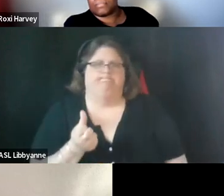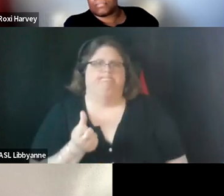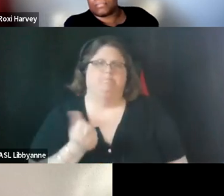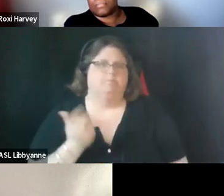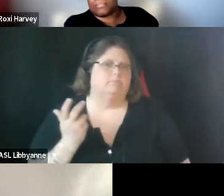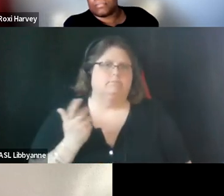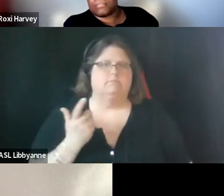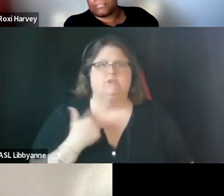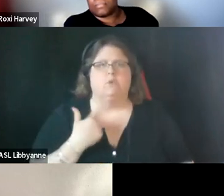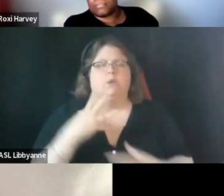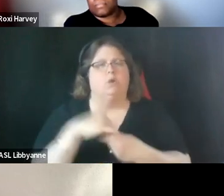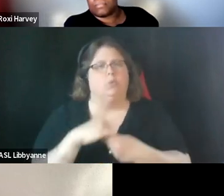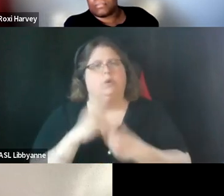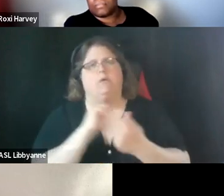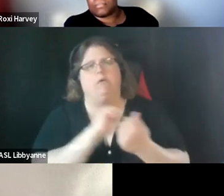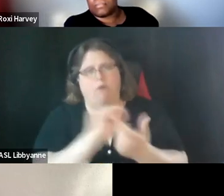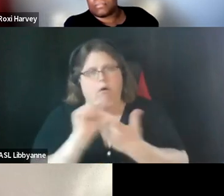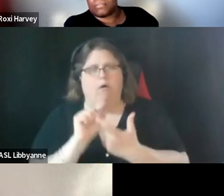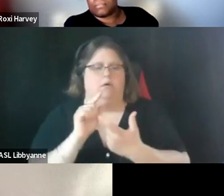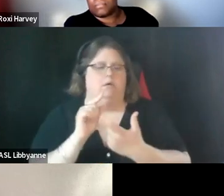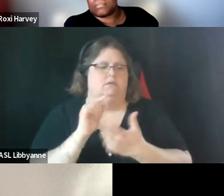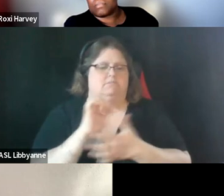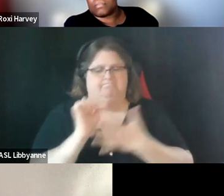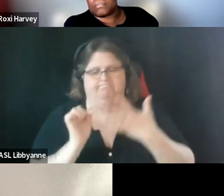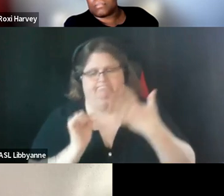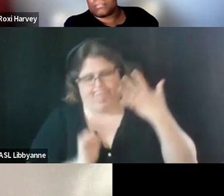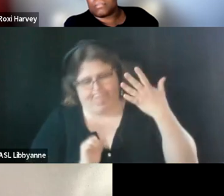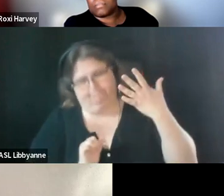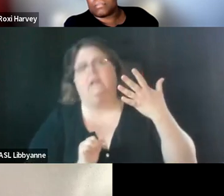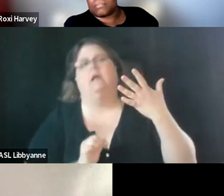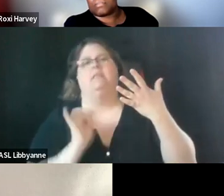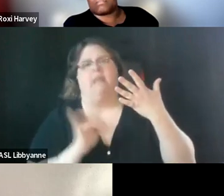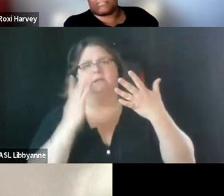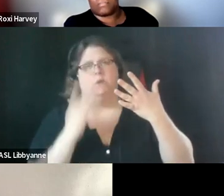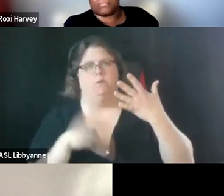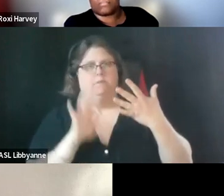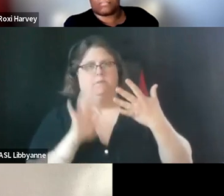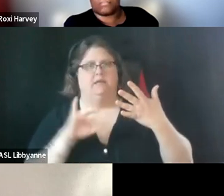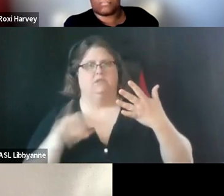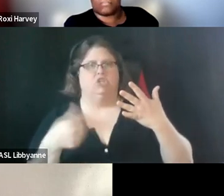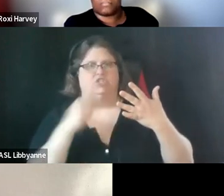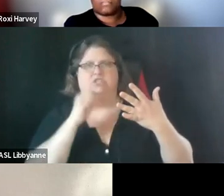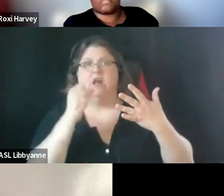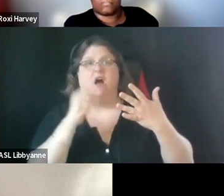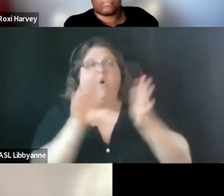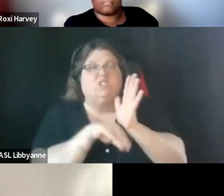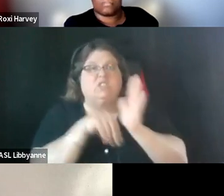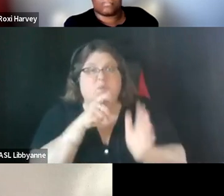included made us um lean towards this this recommendation i think that's how i would say it